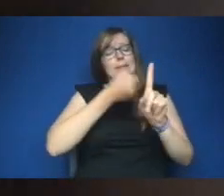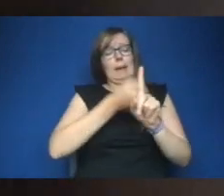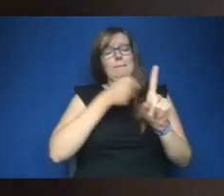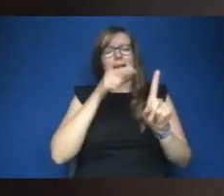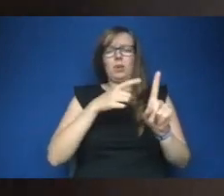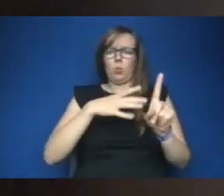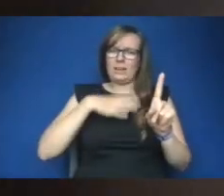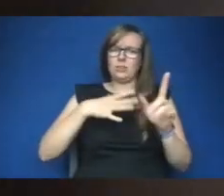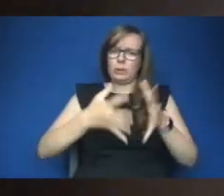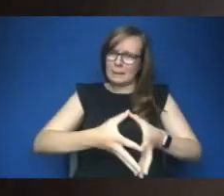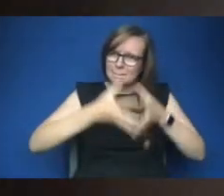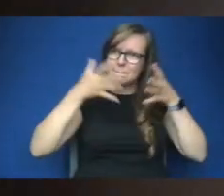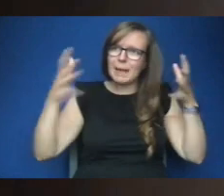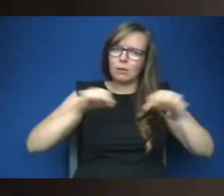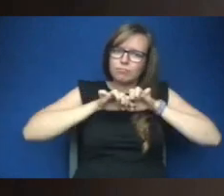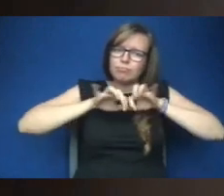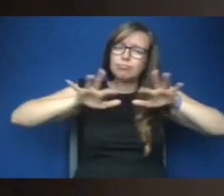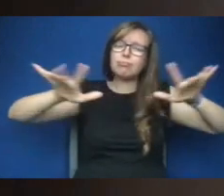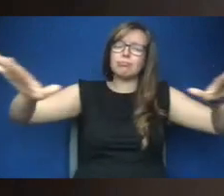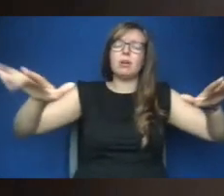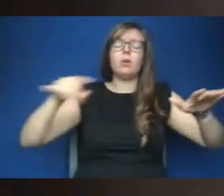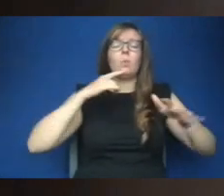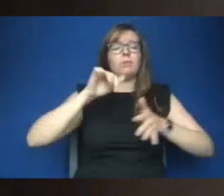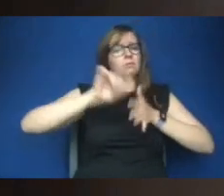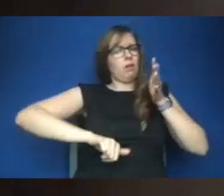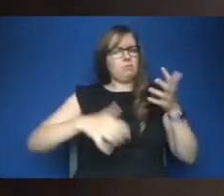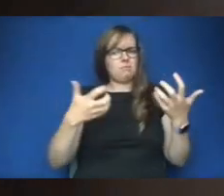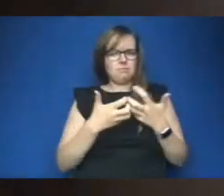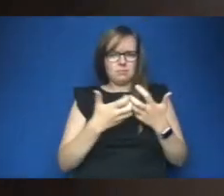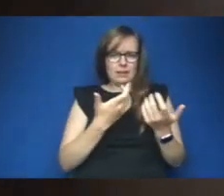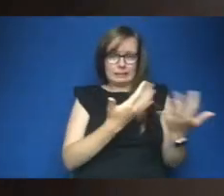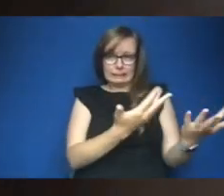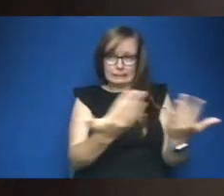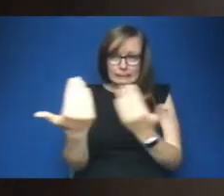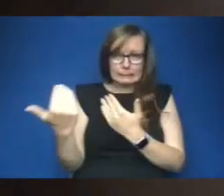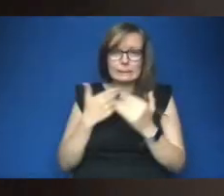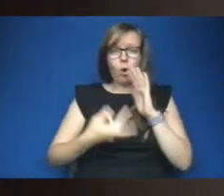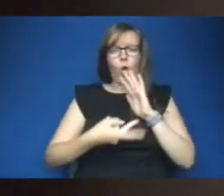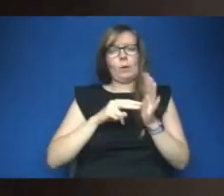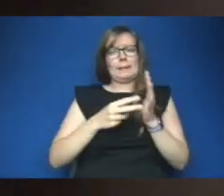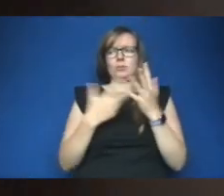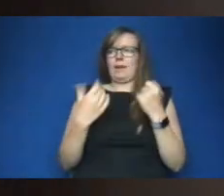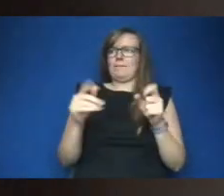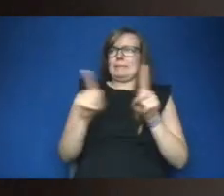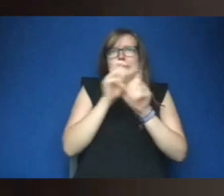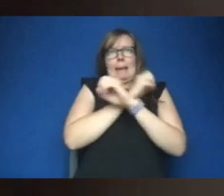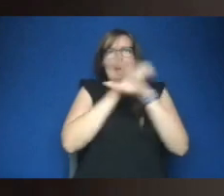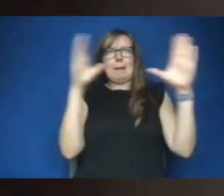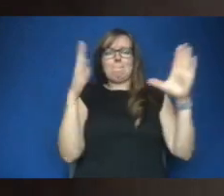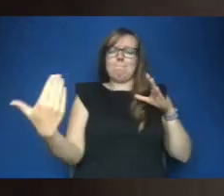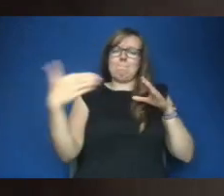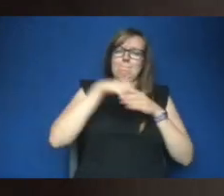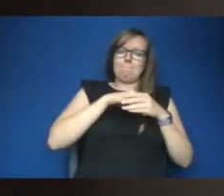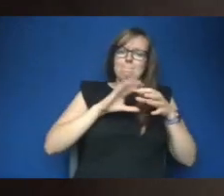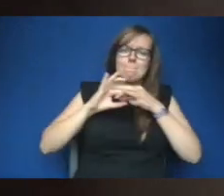be really big and we've started that by getting as many organizations that share our vision as possible on board